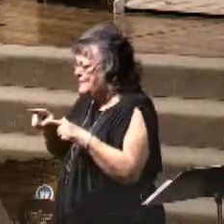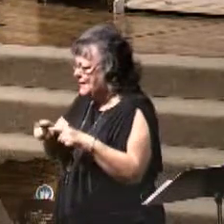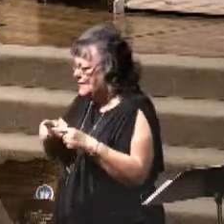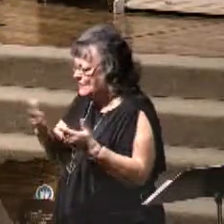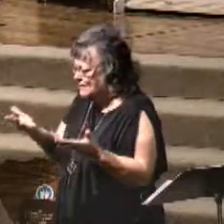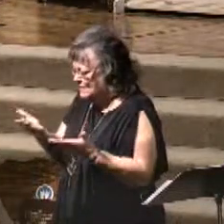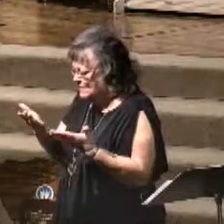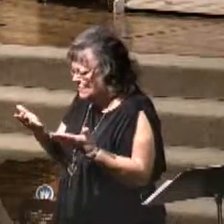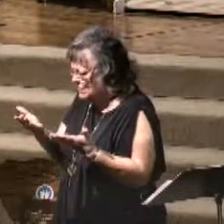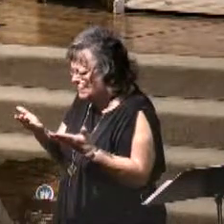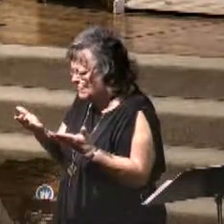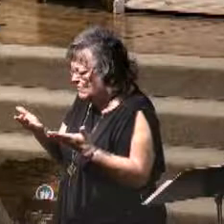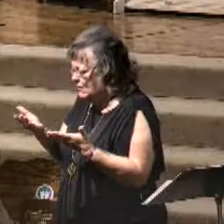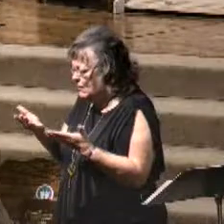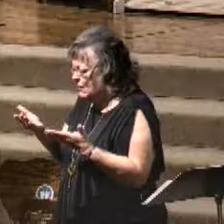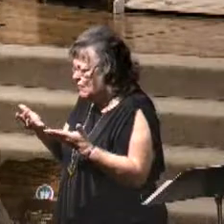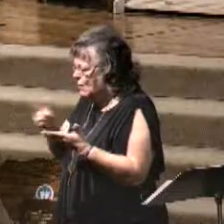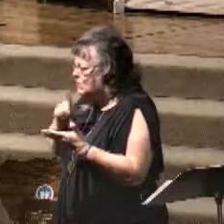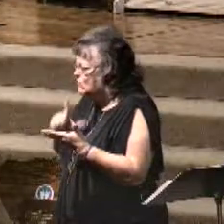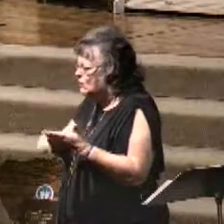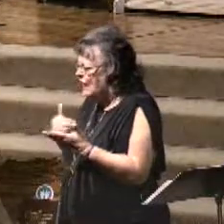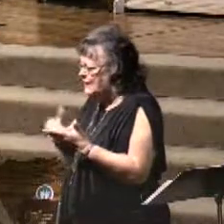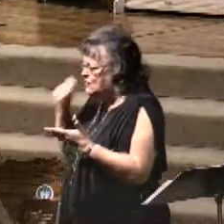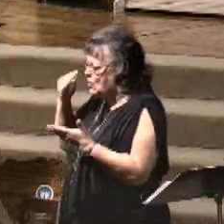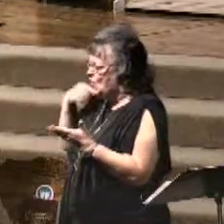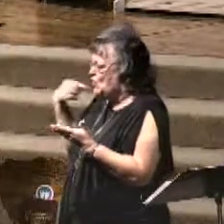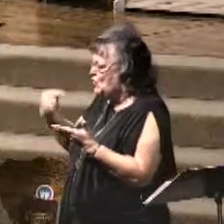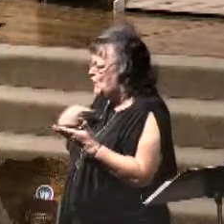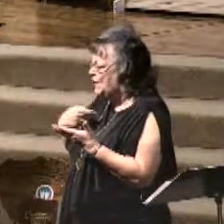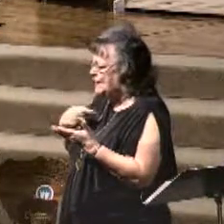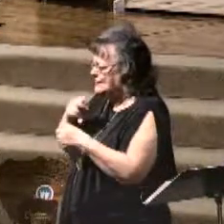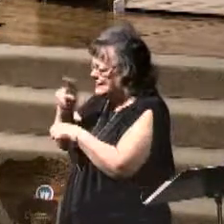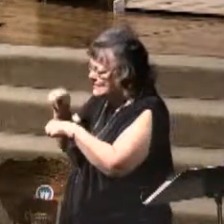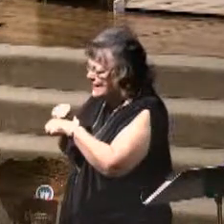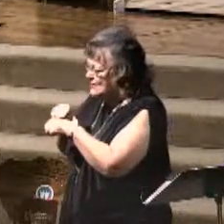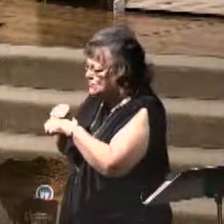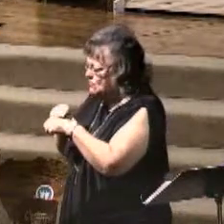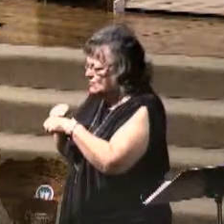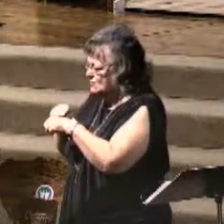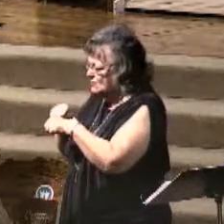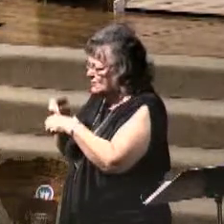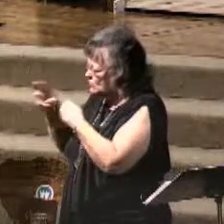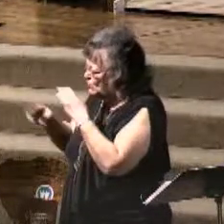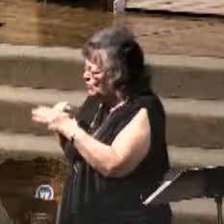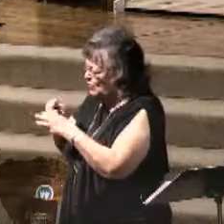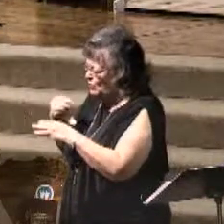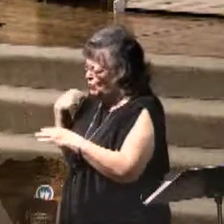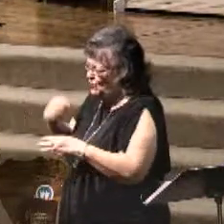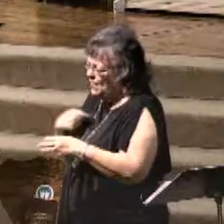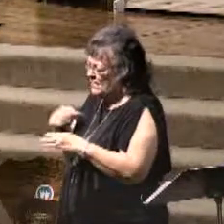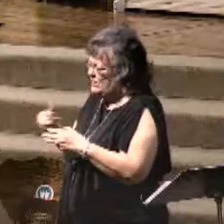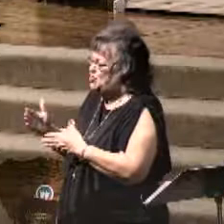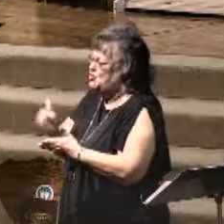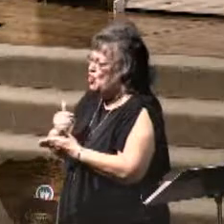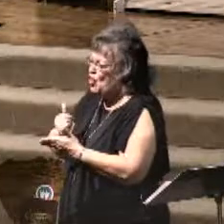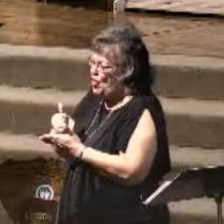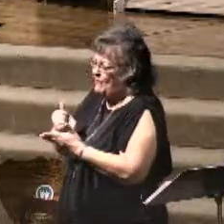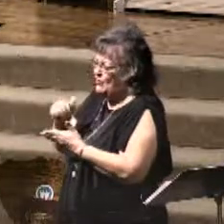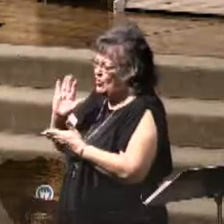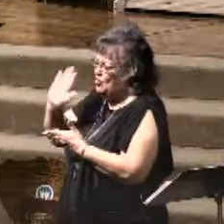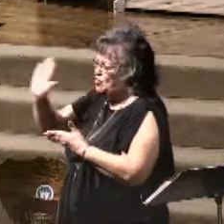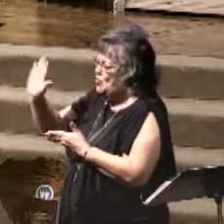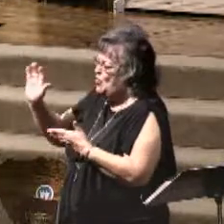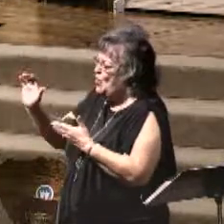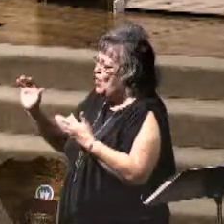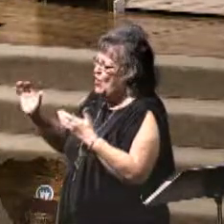Lord, I know that we as a nation and as a world, we deserve your wrath. But Lord Jesus, thank you